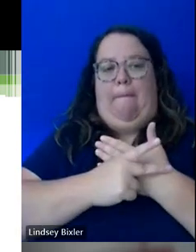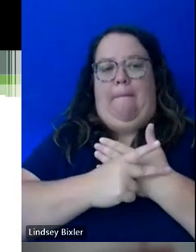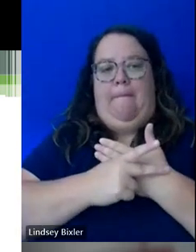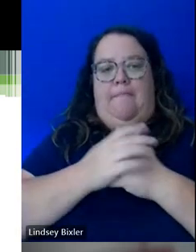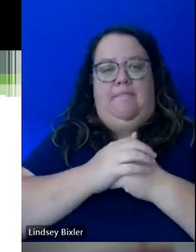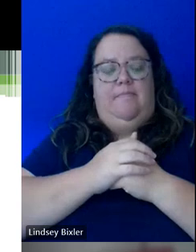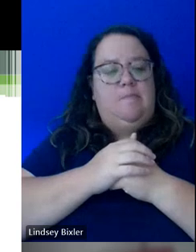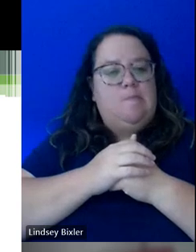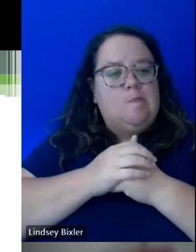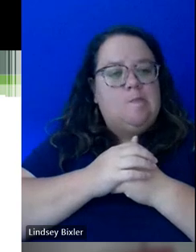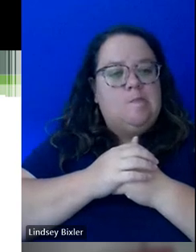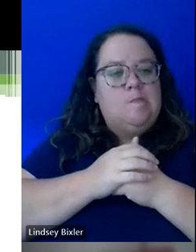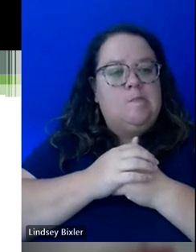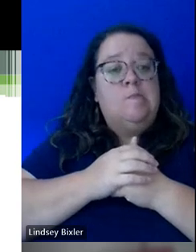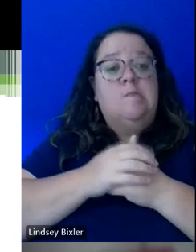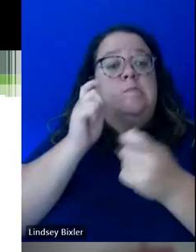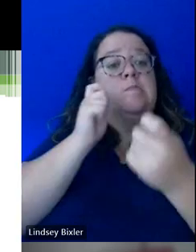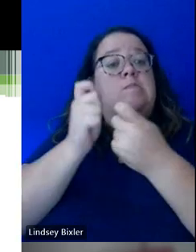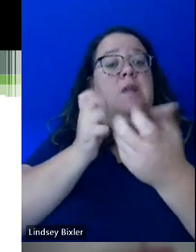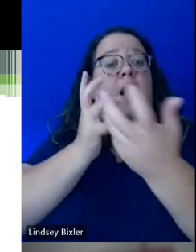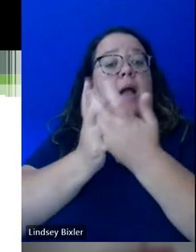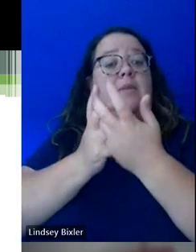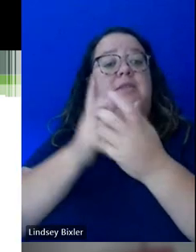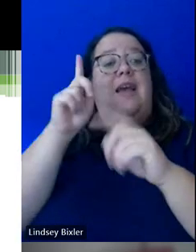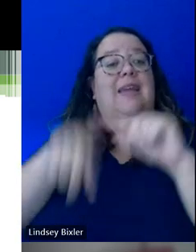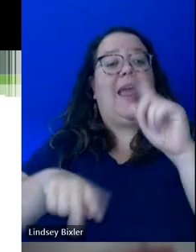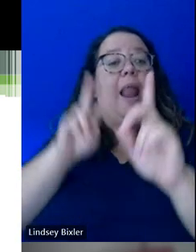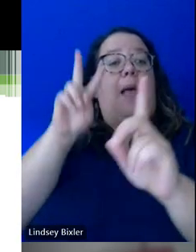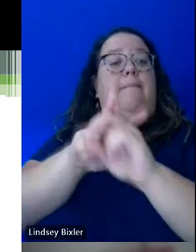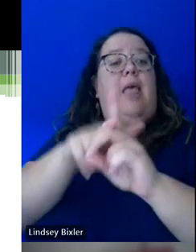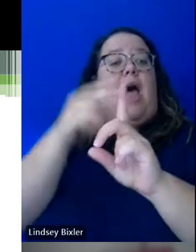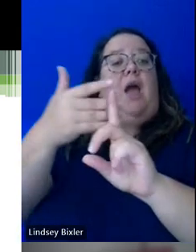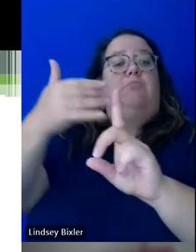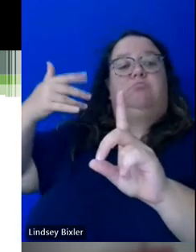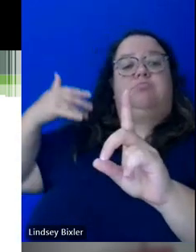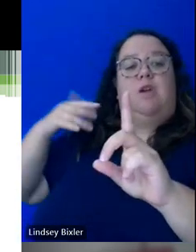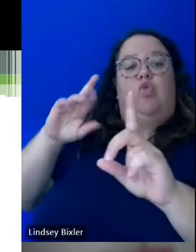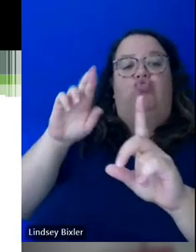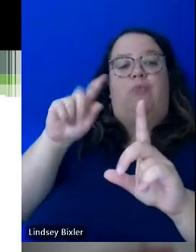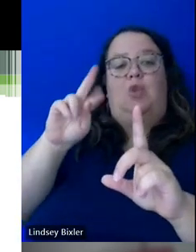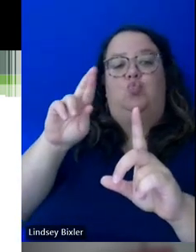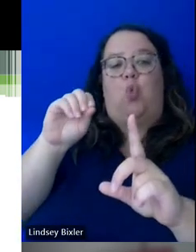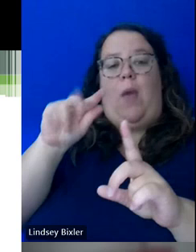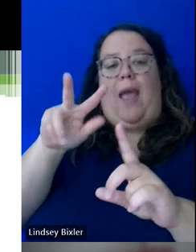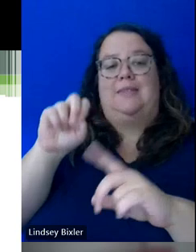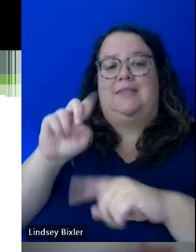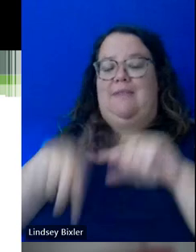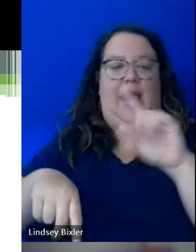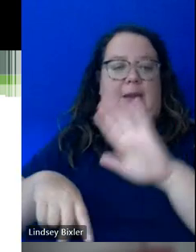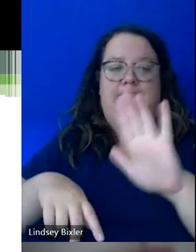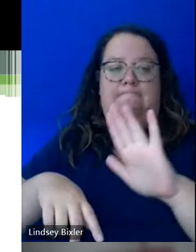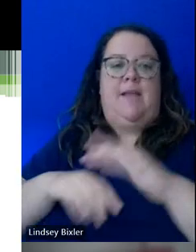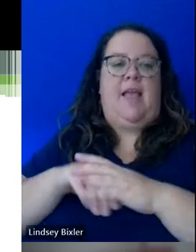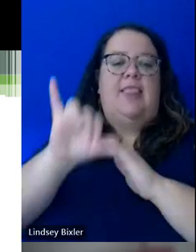Accommodations also cannot be applied retro, excuse me, retroactively. And so this is something that we